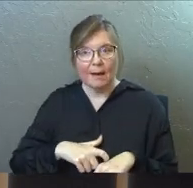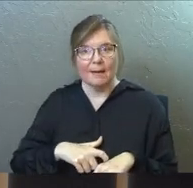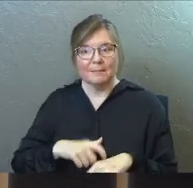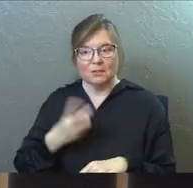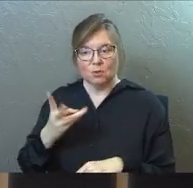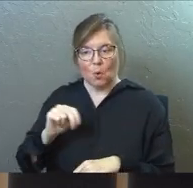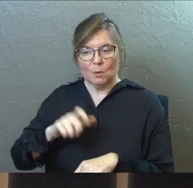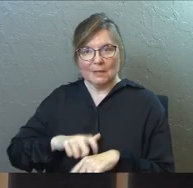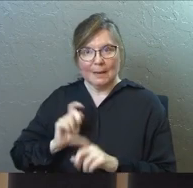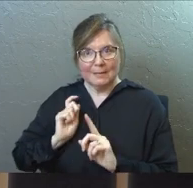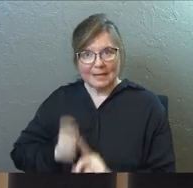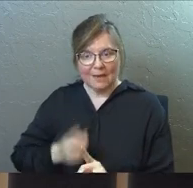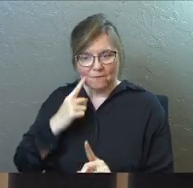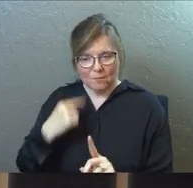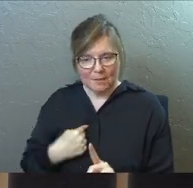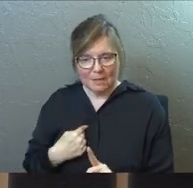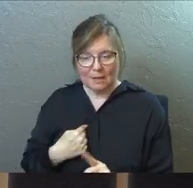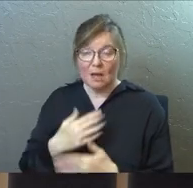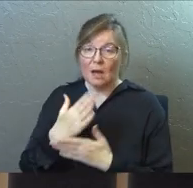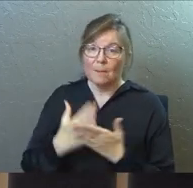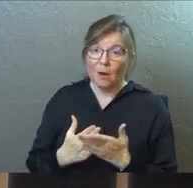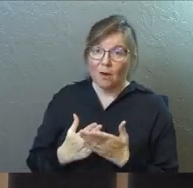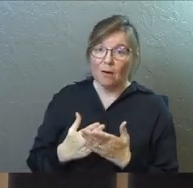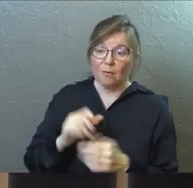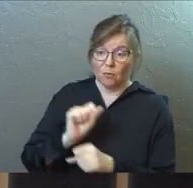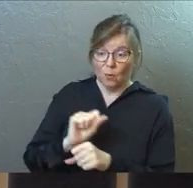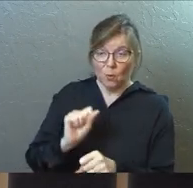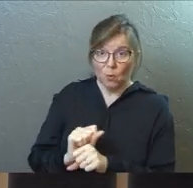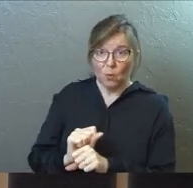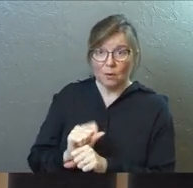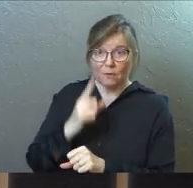me. Part of kingdom work is betting on people.